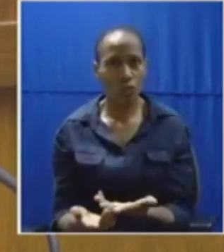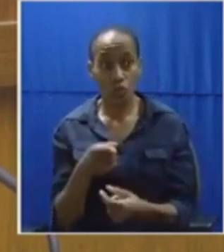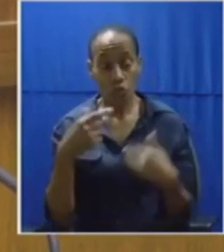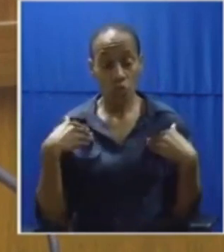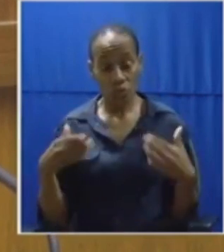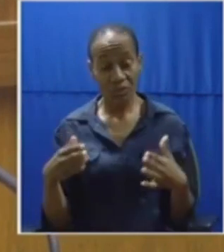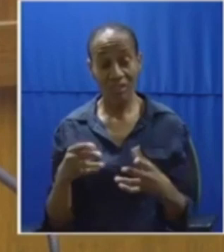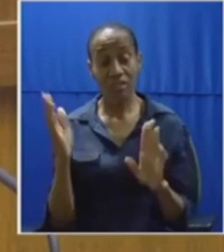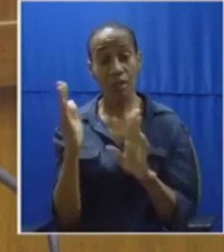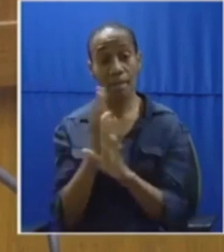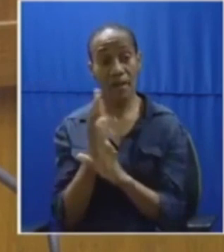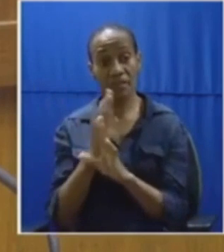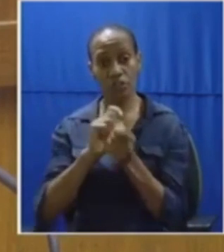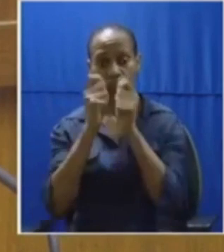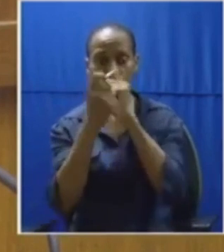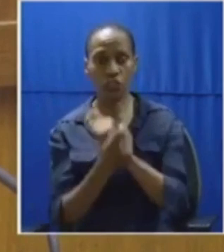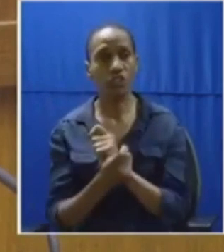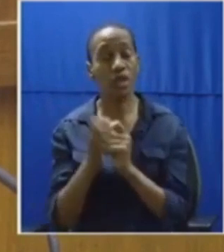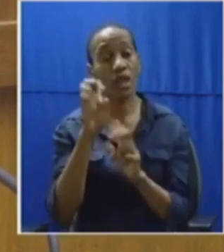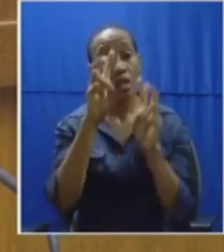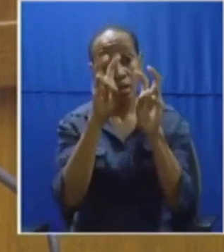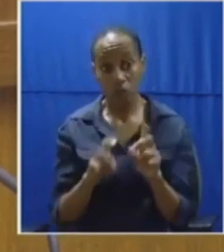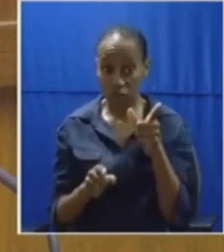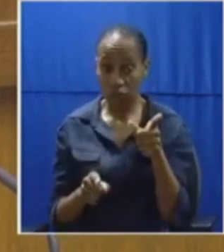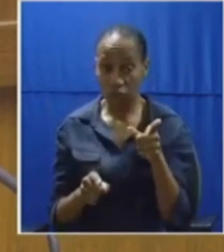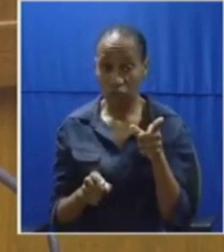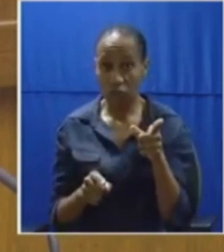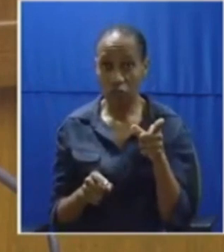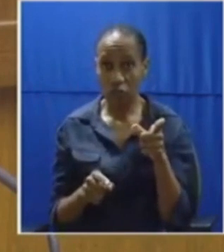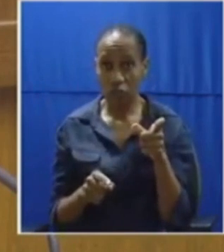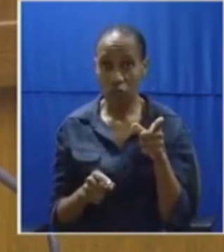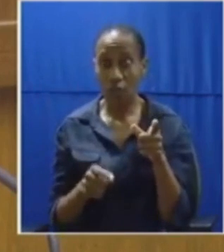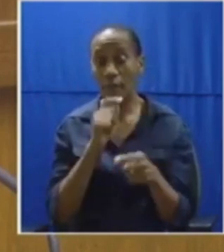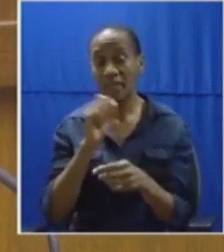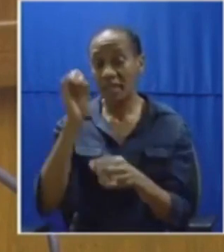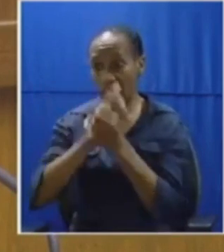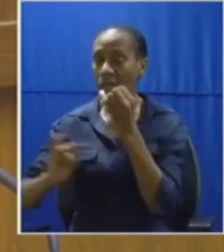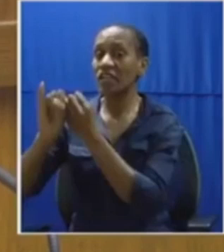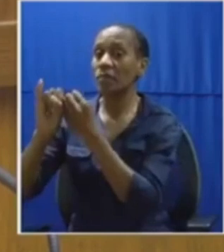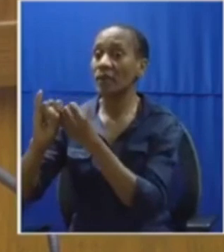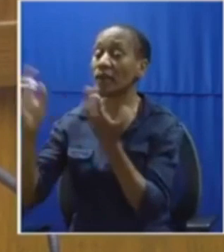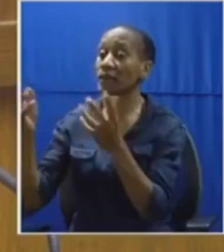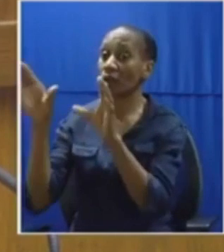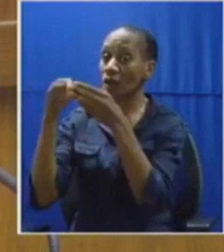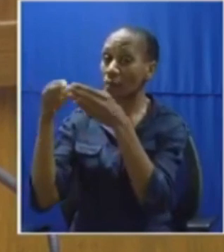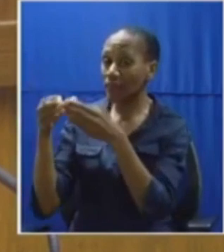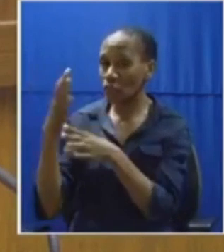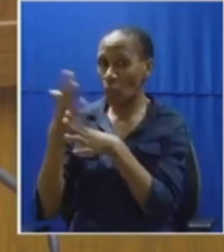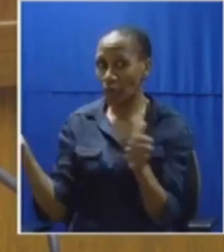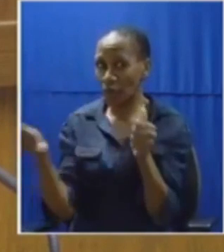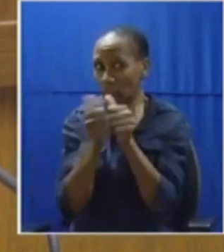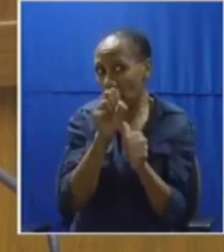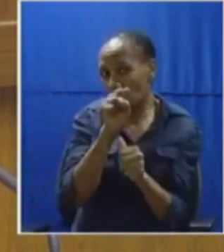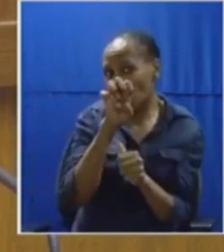started the privatization of ESCOM power generation because effectively independent power producers are privatization of ESCOM.